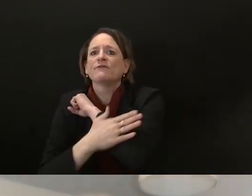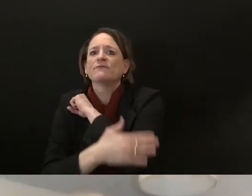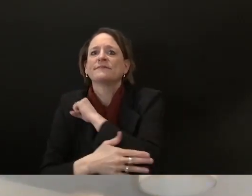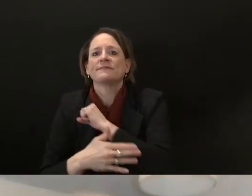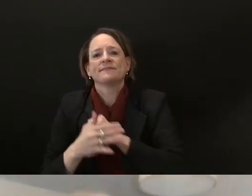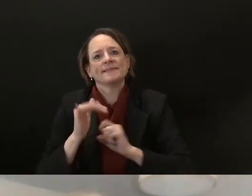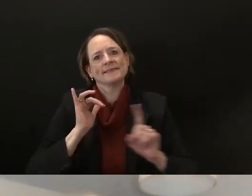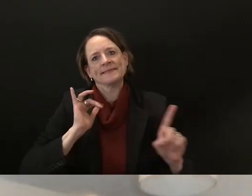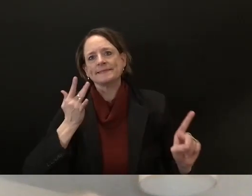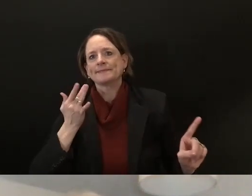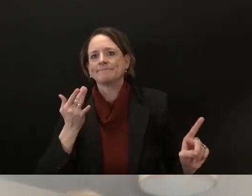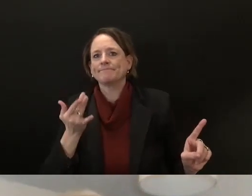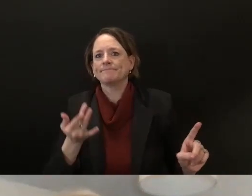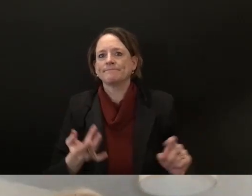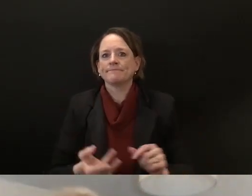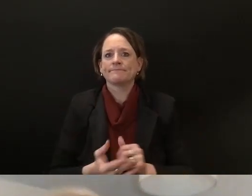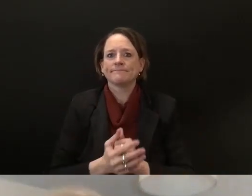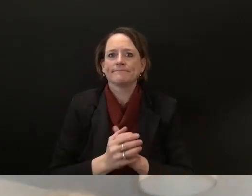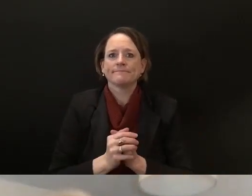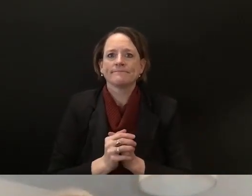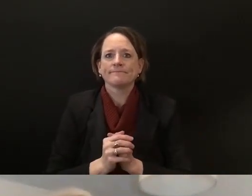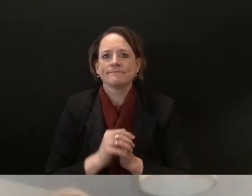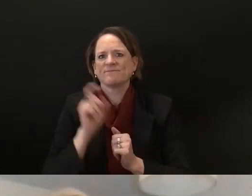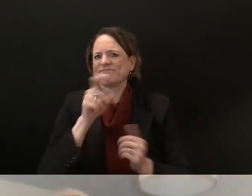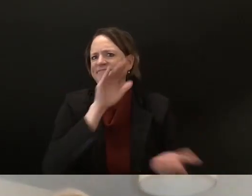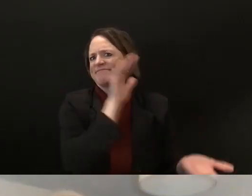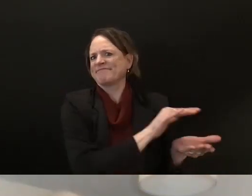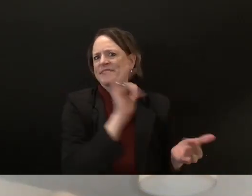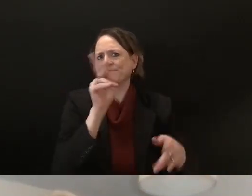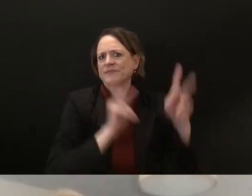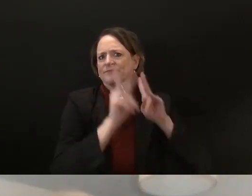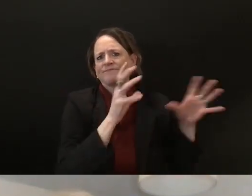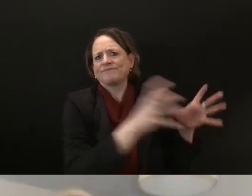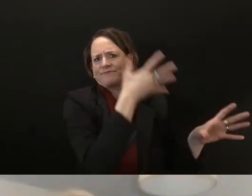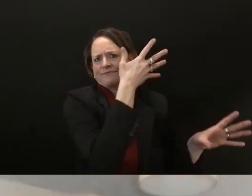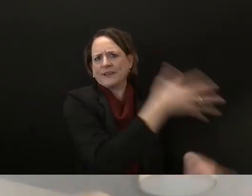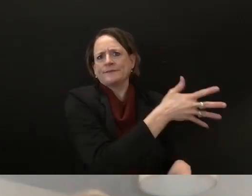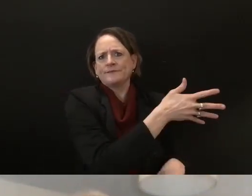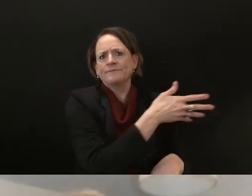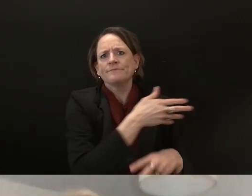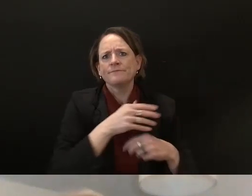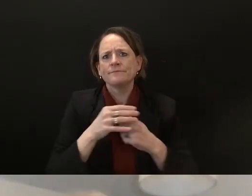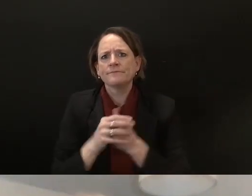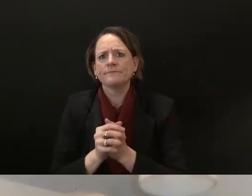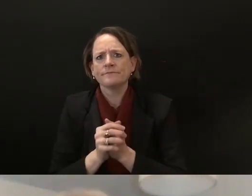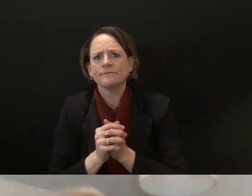looking at um automatic registration that any like chris said anytime you have a contact with a